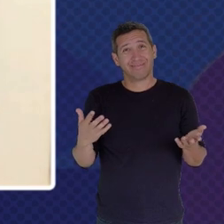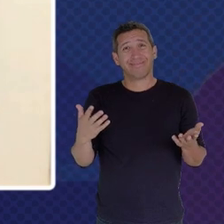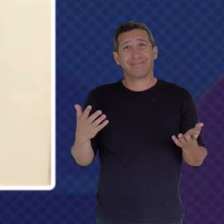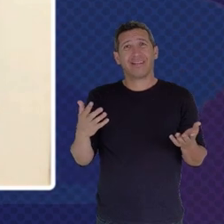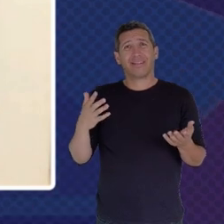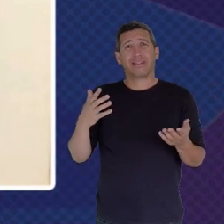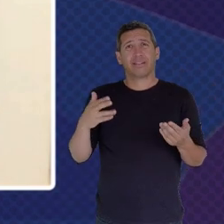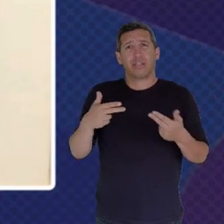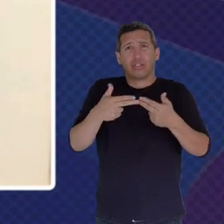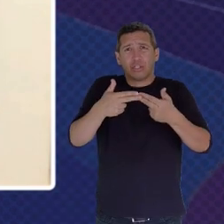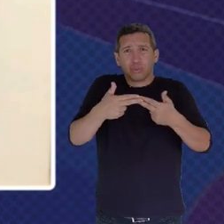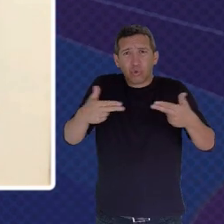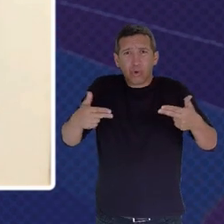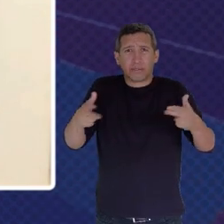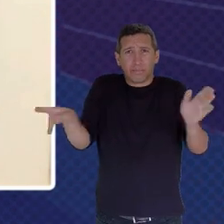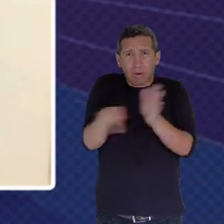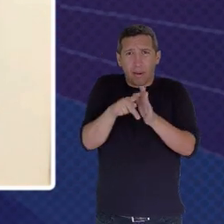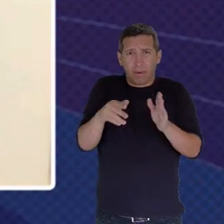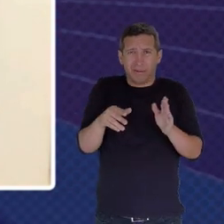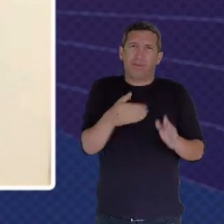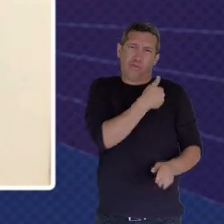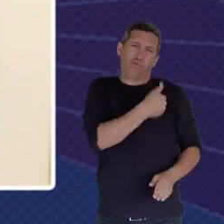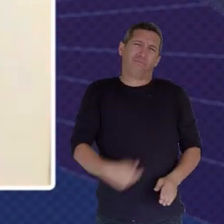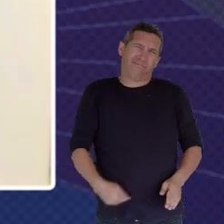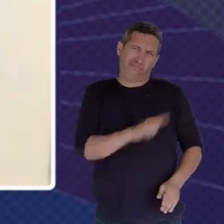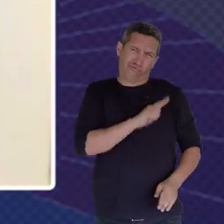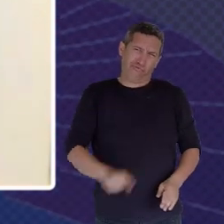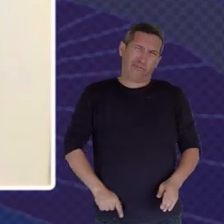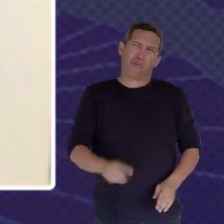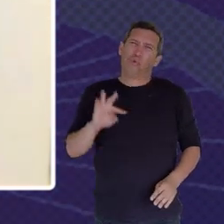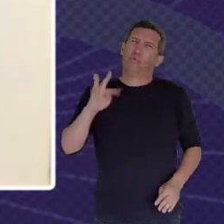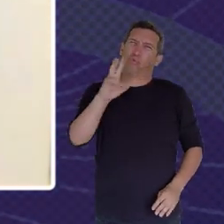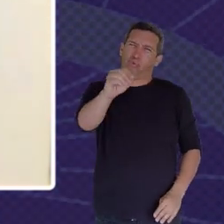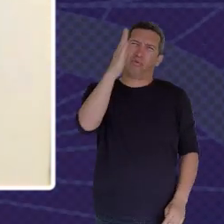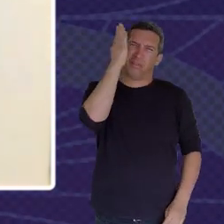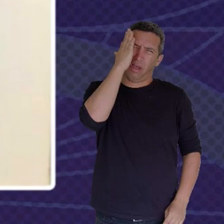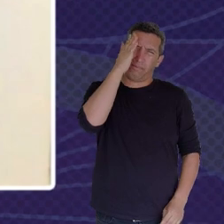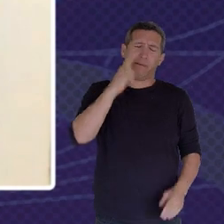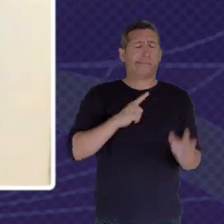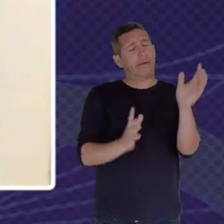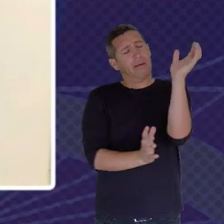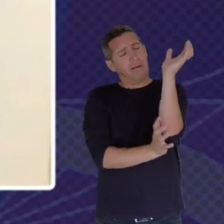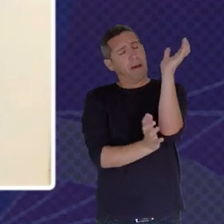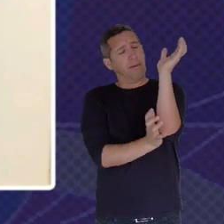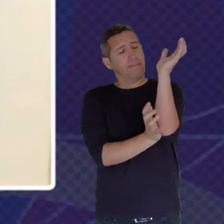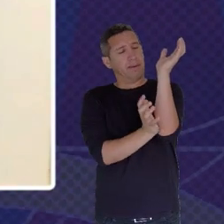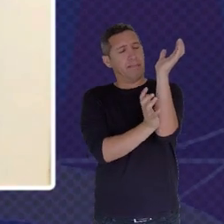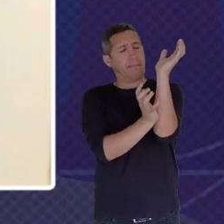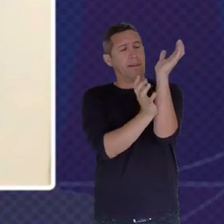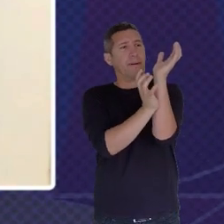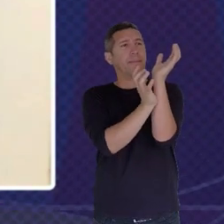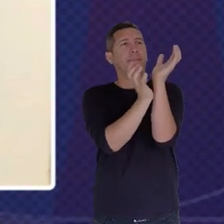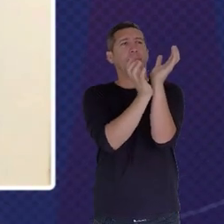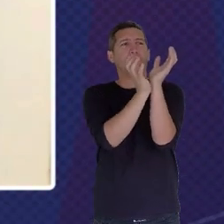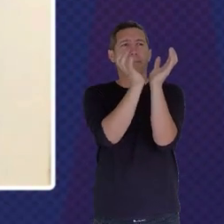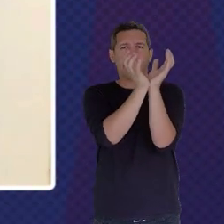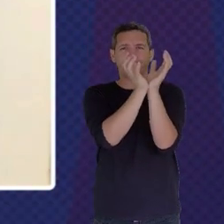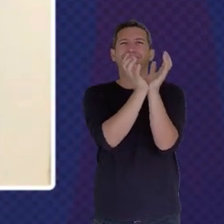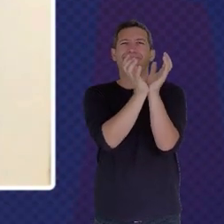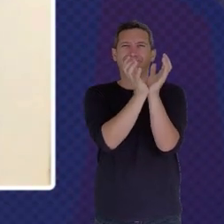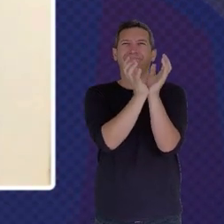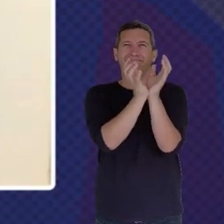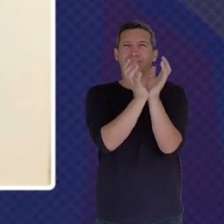And I'm Sure You're All Aware Of This There's A Lot Of Bureaucracy Humanitarian Issues Cannot Wait For